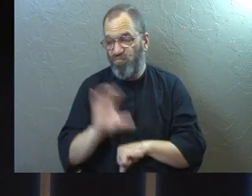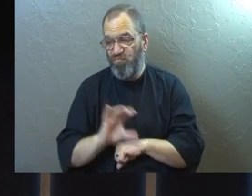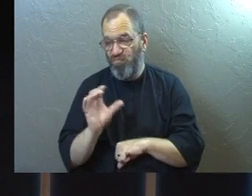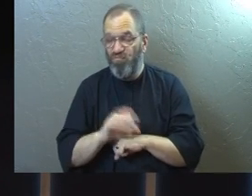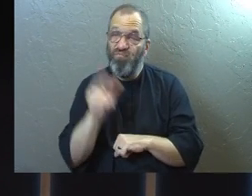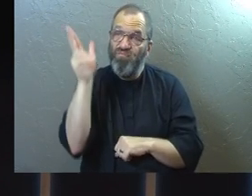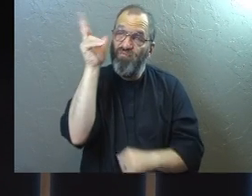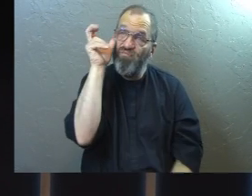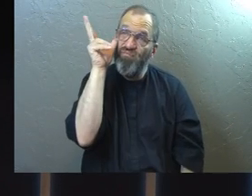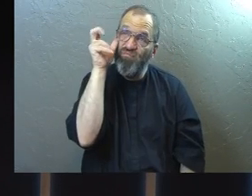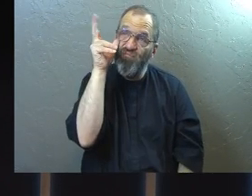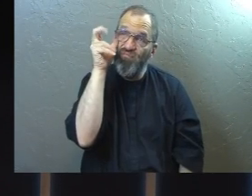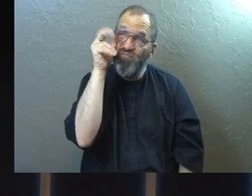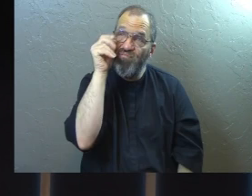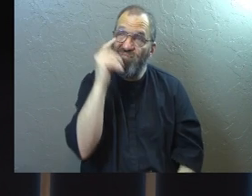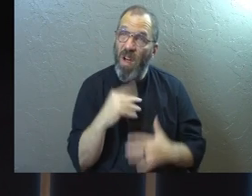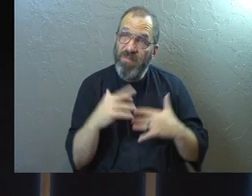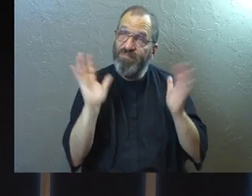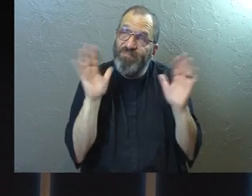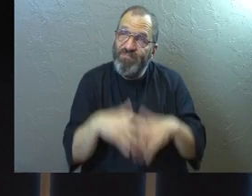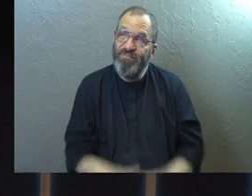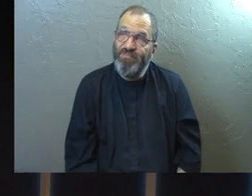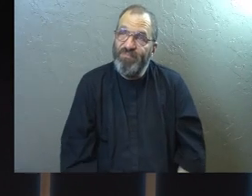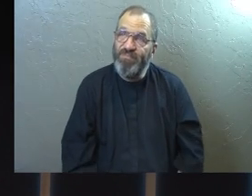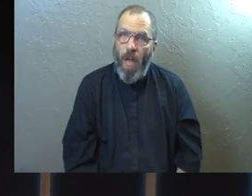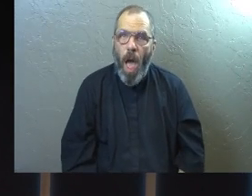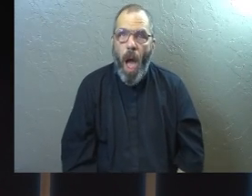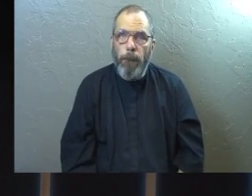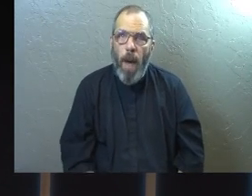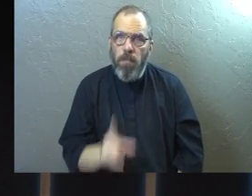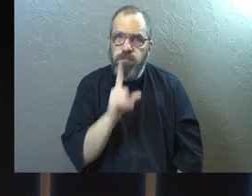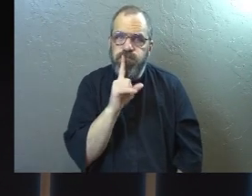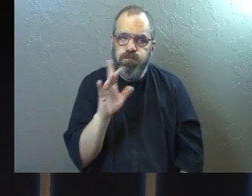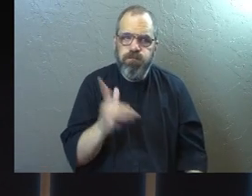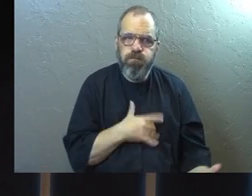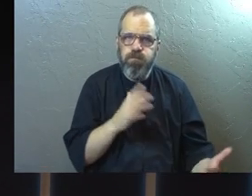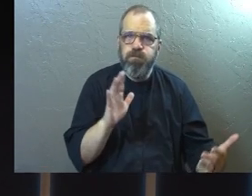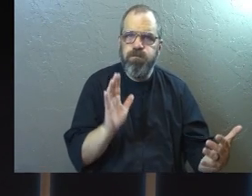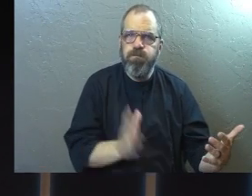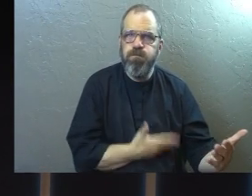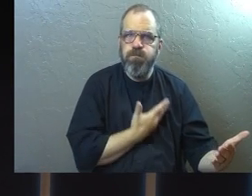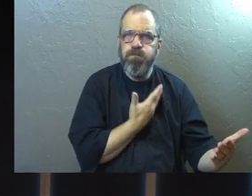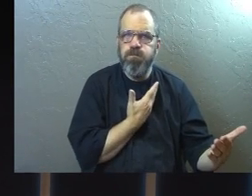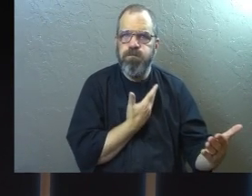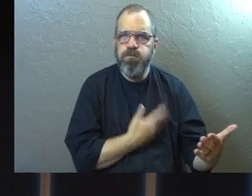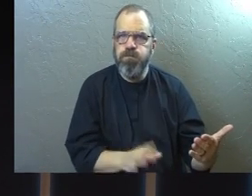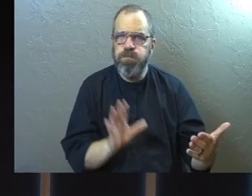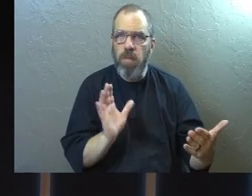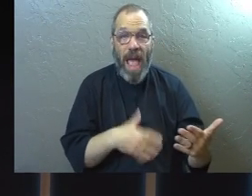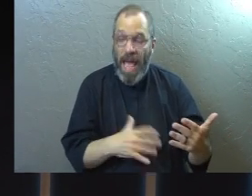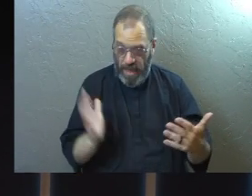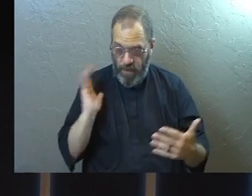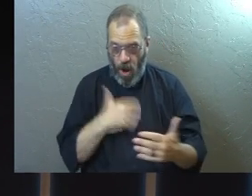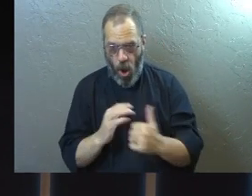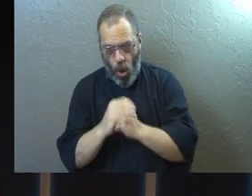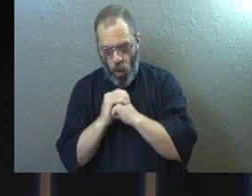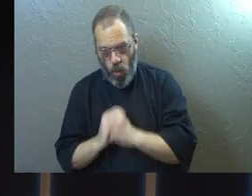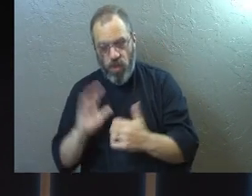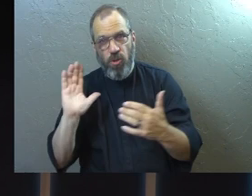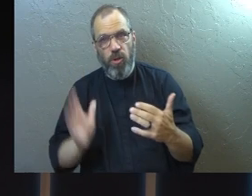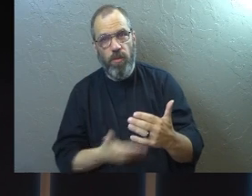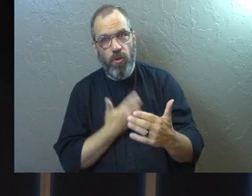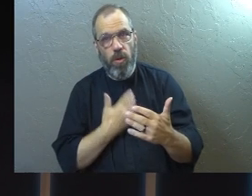hear the truth. And it just kind of washes over you. But it's a different thing for it to sing. Sometimes even our worship songs,